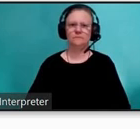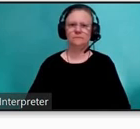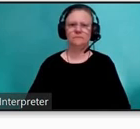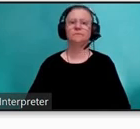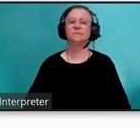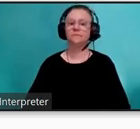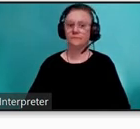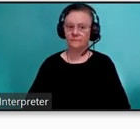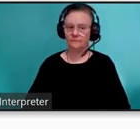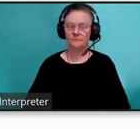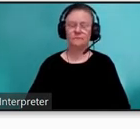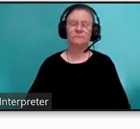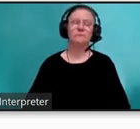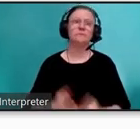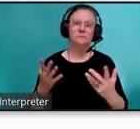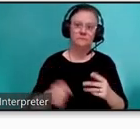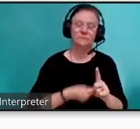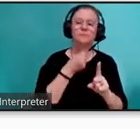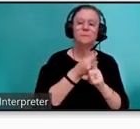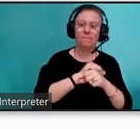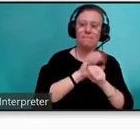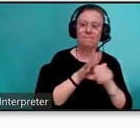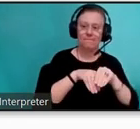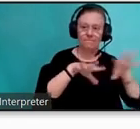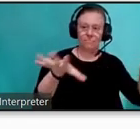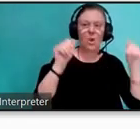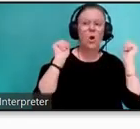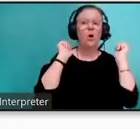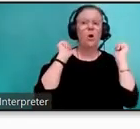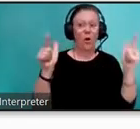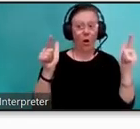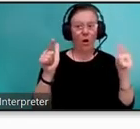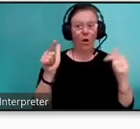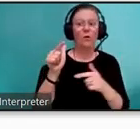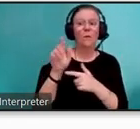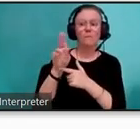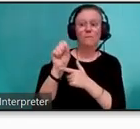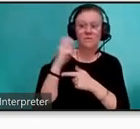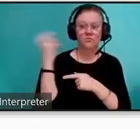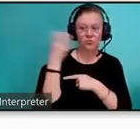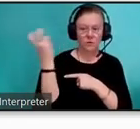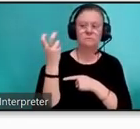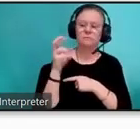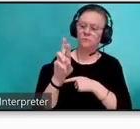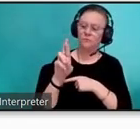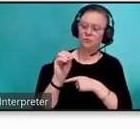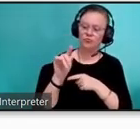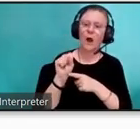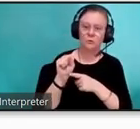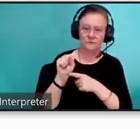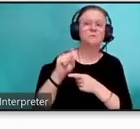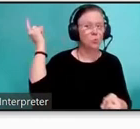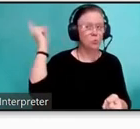Due to COVID-19, all routes experienced some degree of service reduction. TARTA's immediate